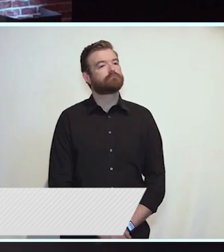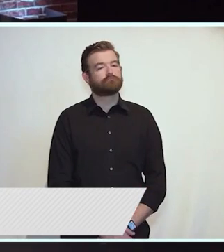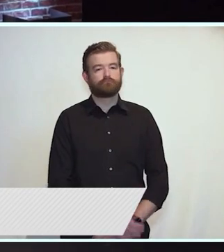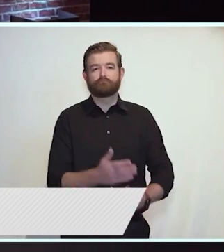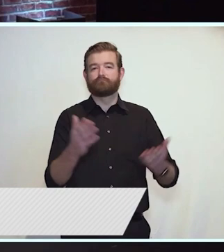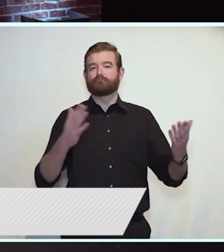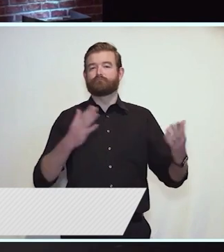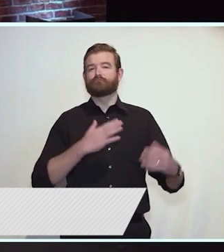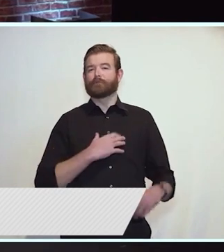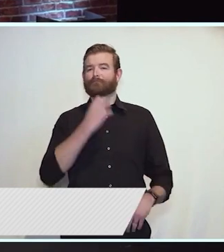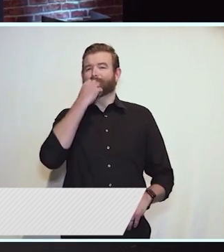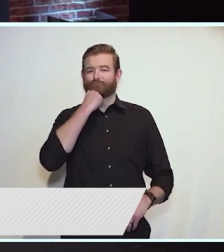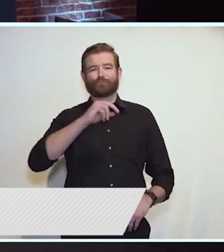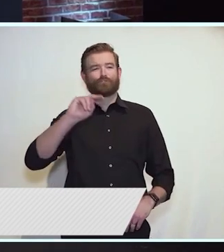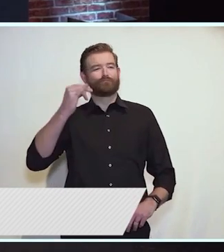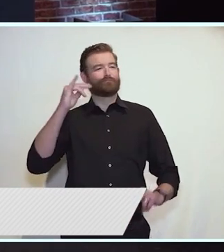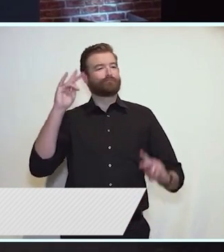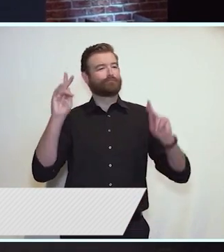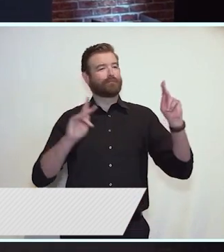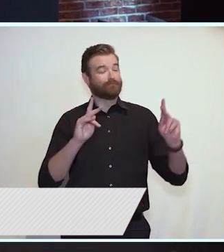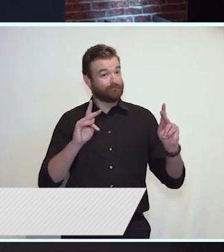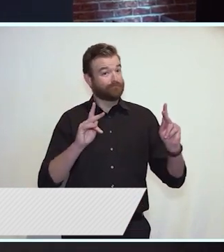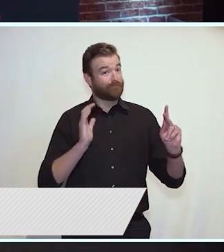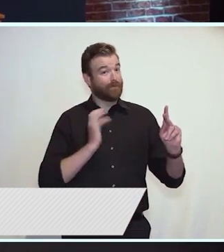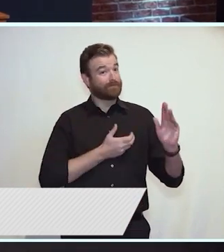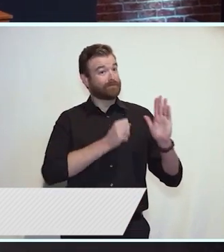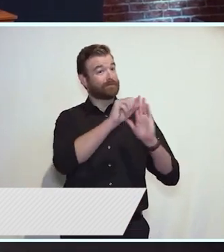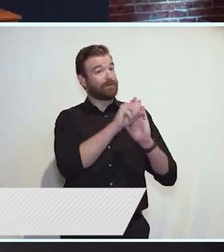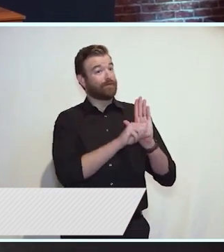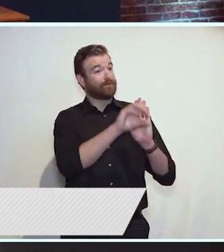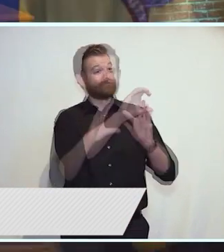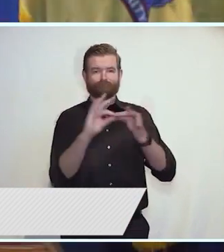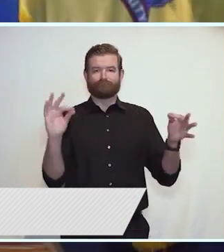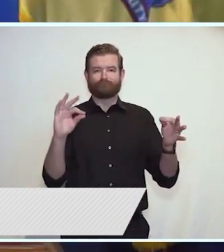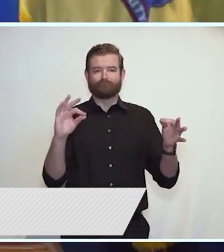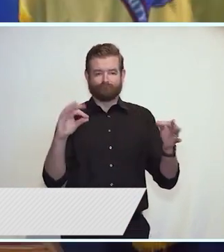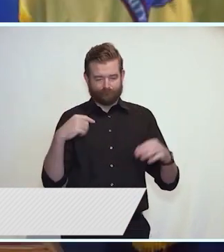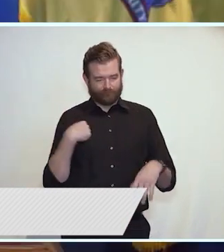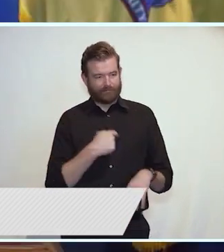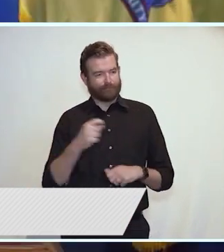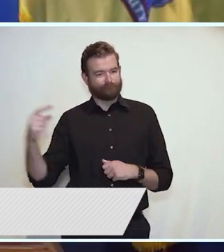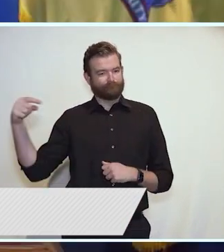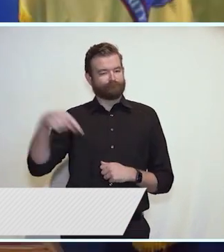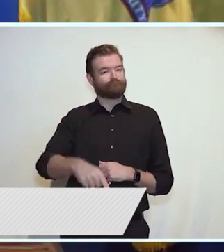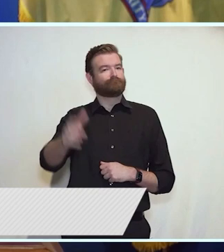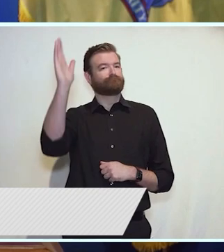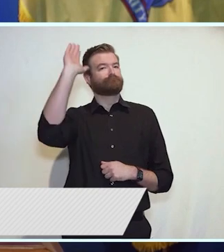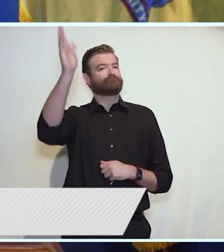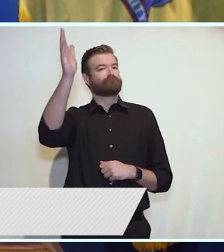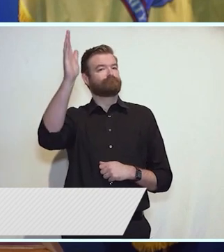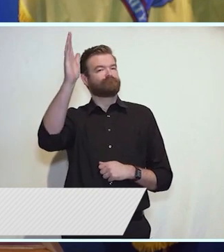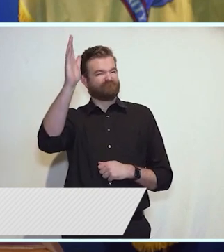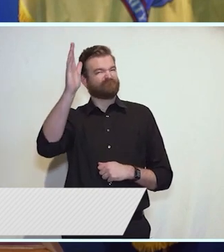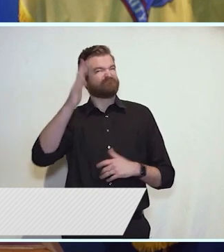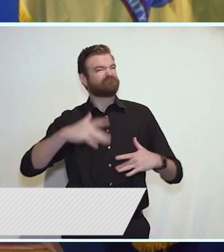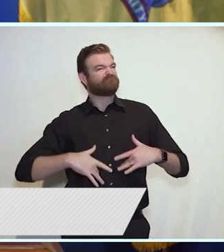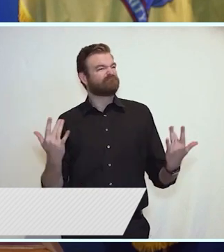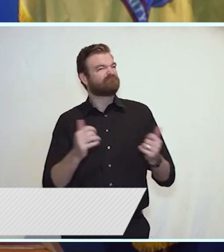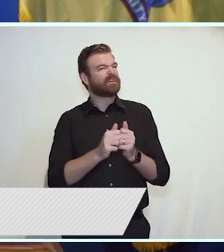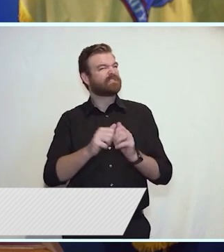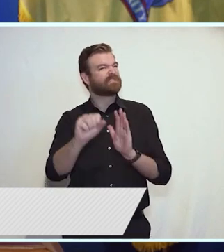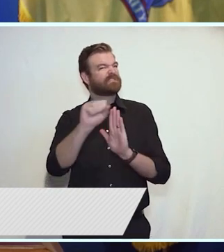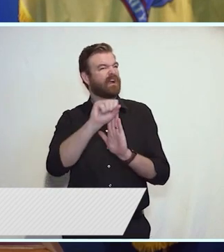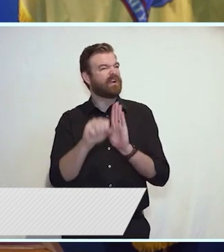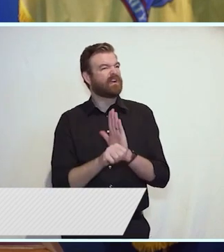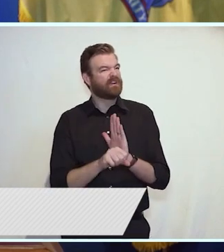appropriate given that we have these, you know, these rising numbers or I guess we're not rising anymore. Maybe the hospitalizations are, but we've got these high